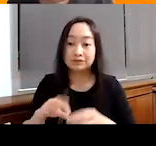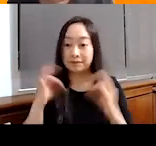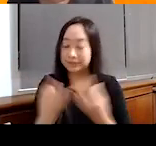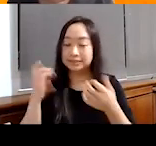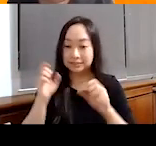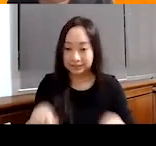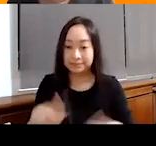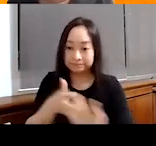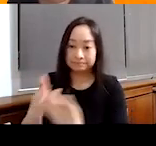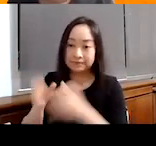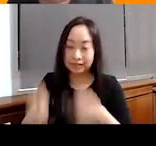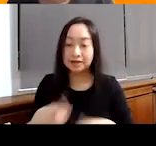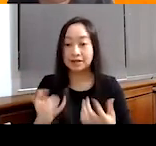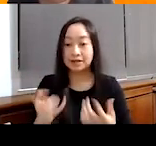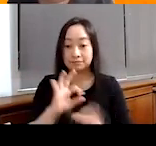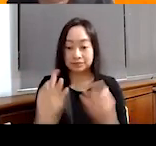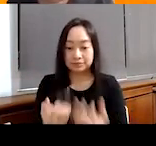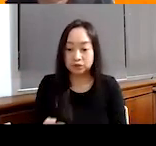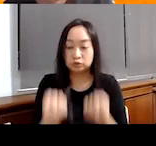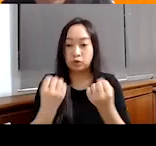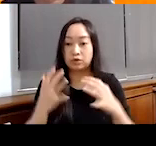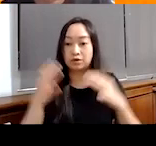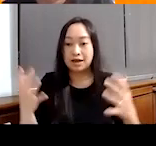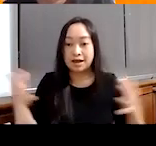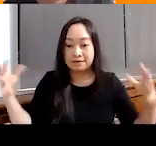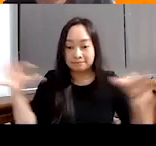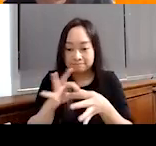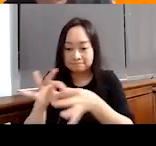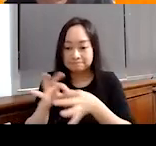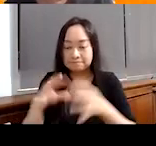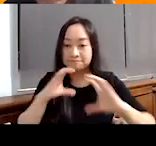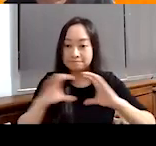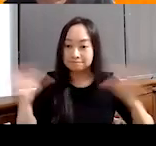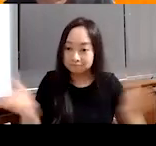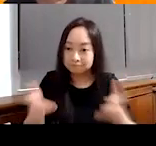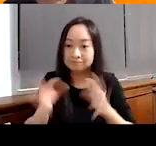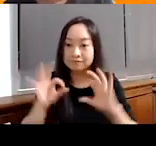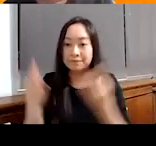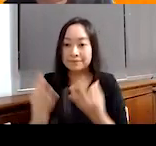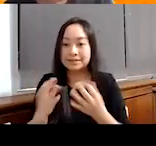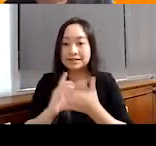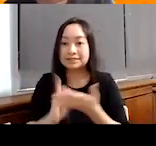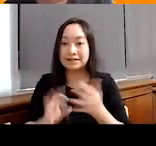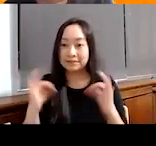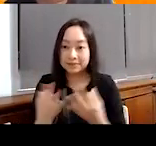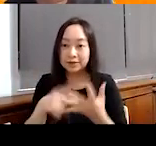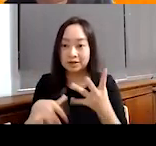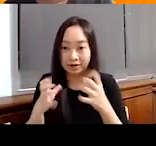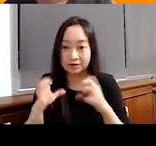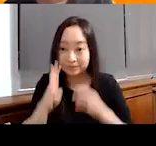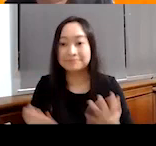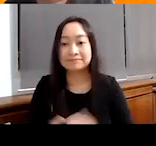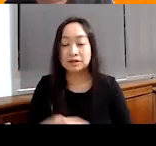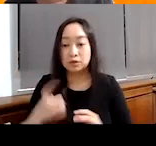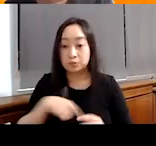it's about strengthening the family, you know, helping the family talk to each other and to design, you know, the family that they want to be. We are starting